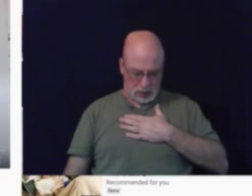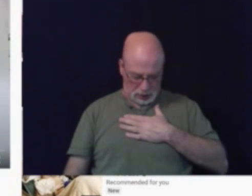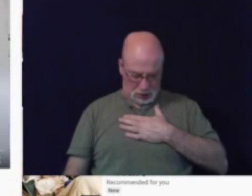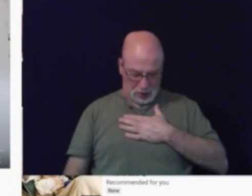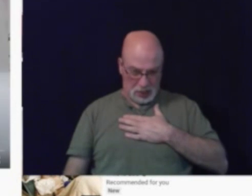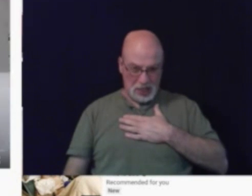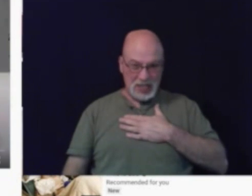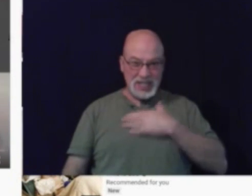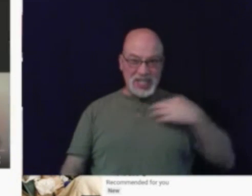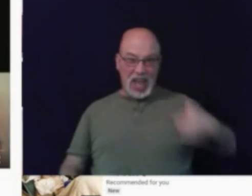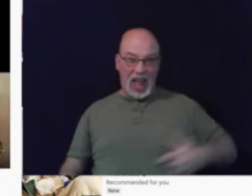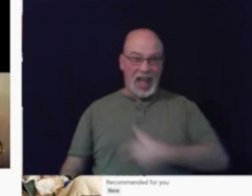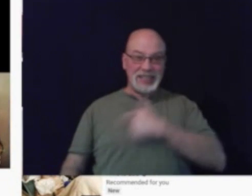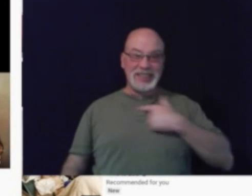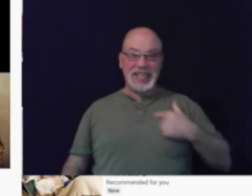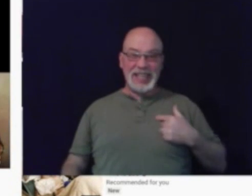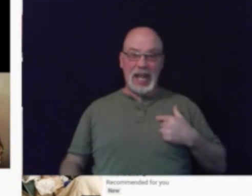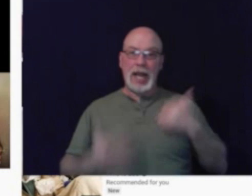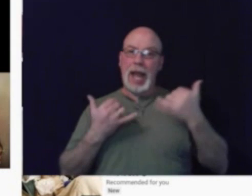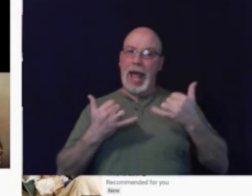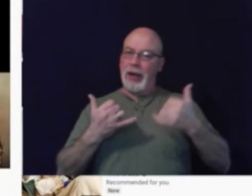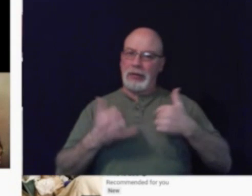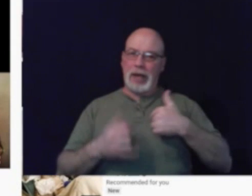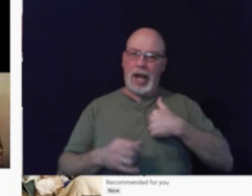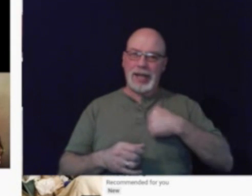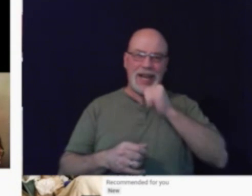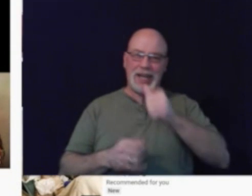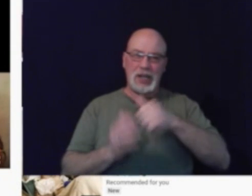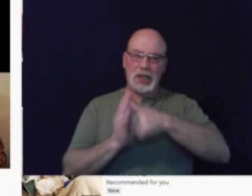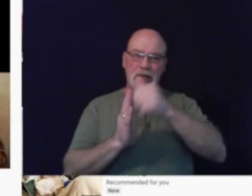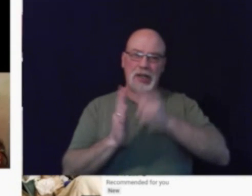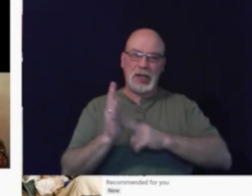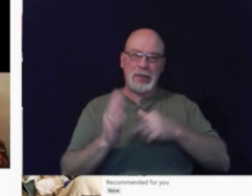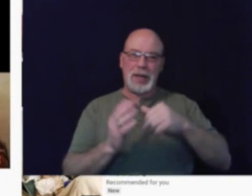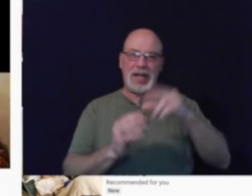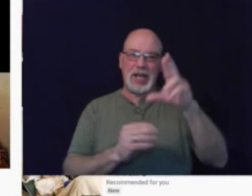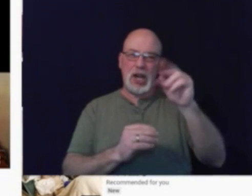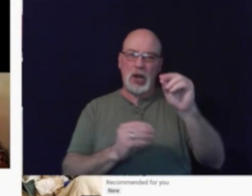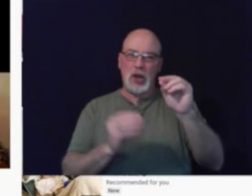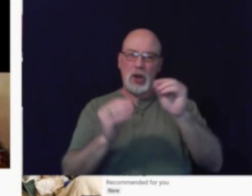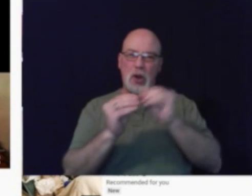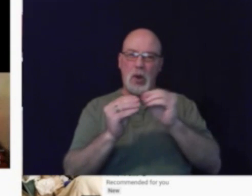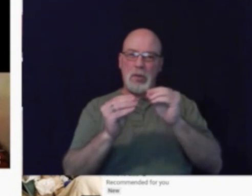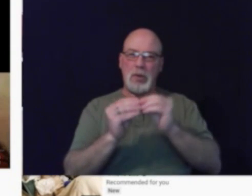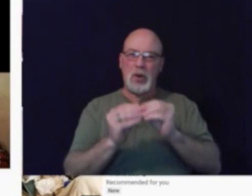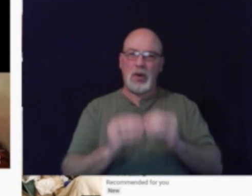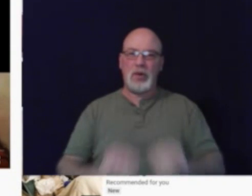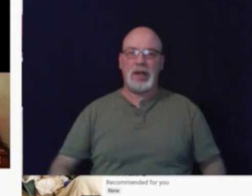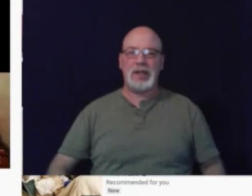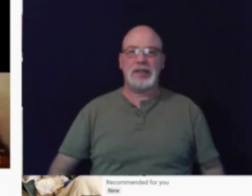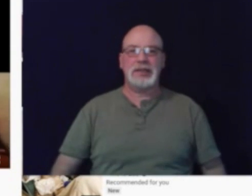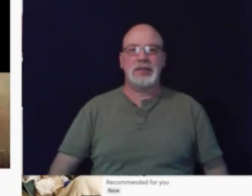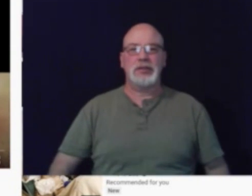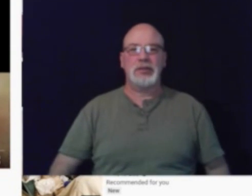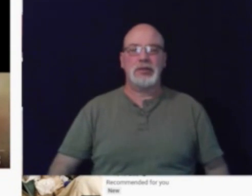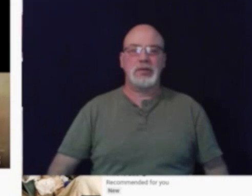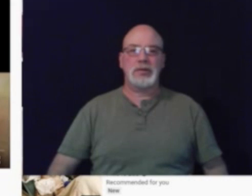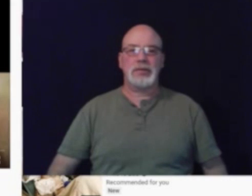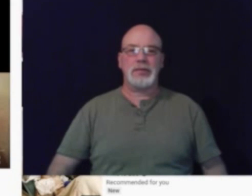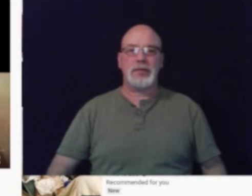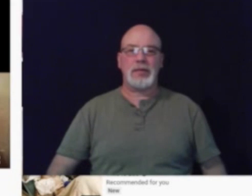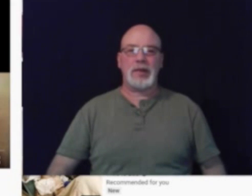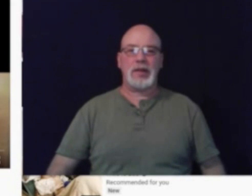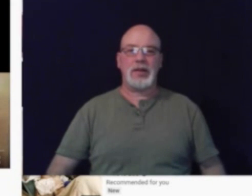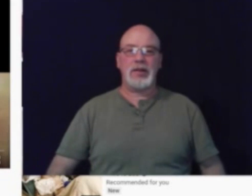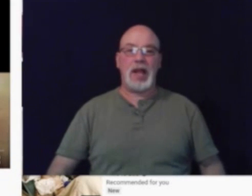chest! Now I ain't gonna paint no more. Guess